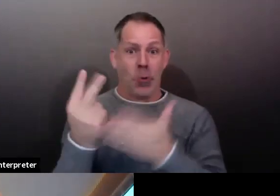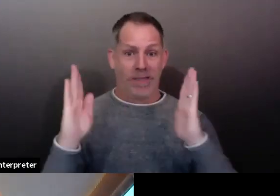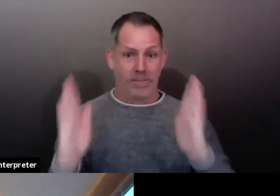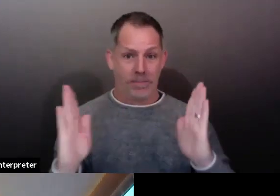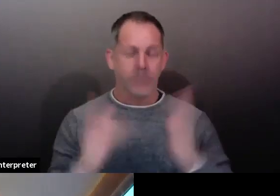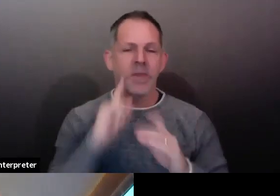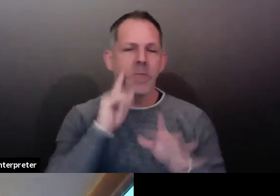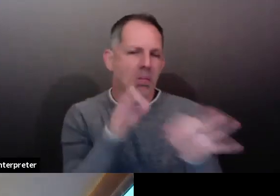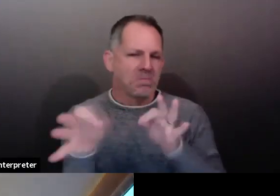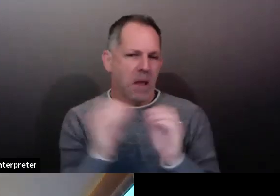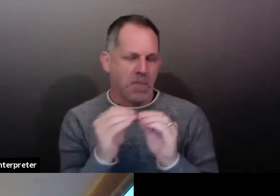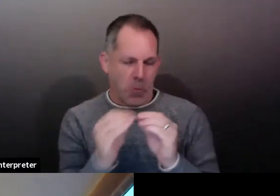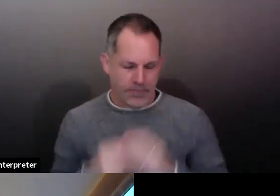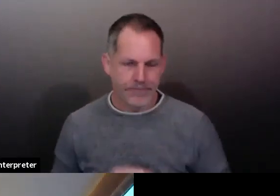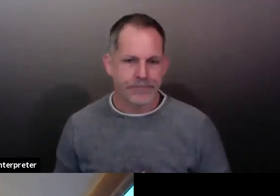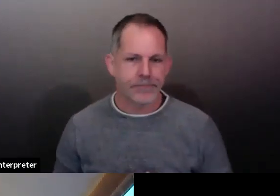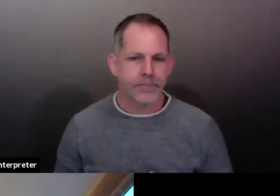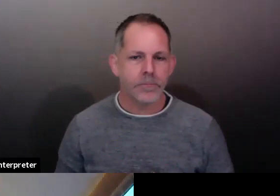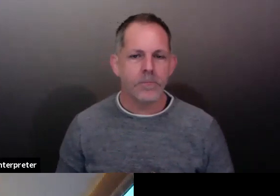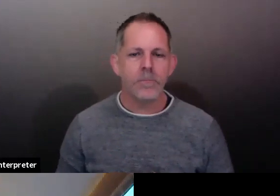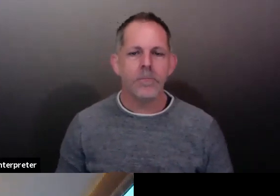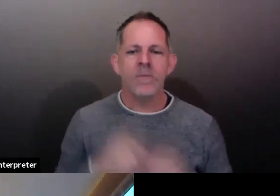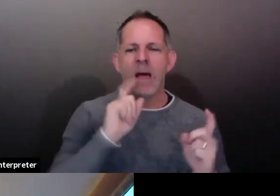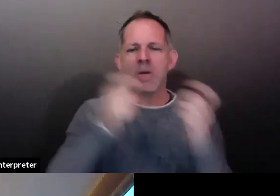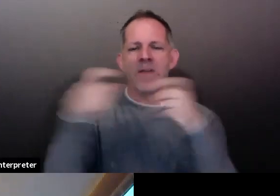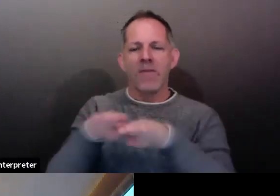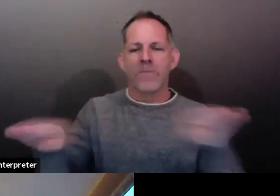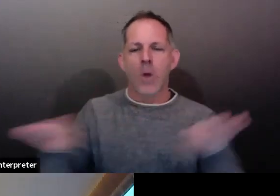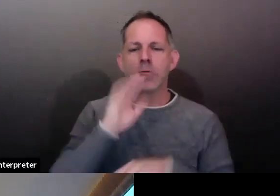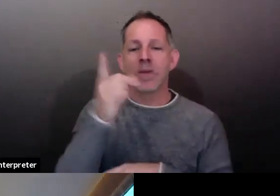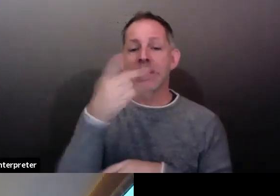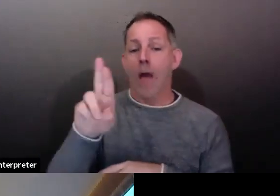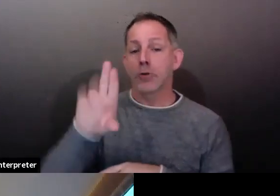Thank you, Executive Summers. And good morning, everyone.